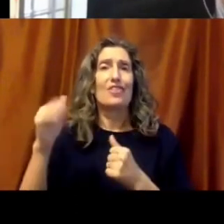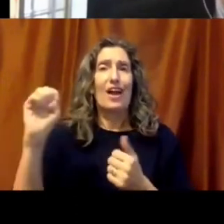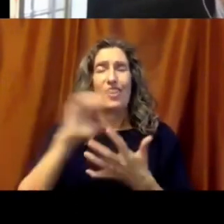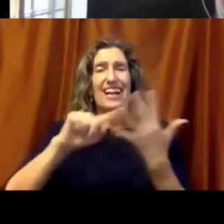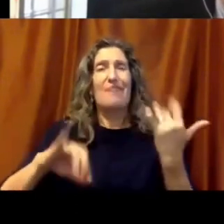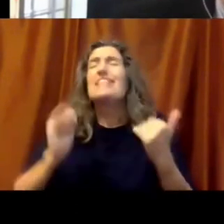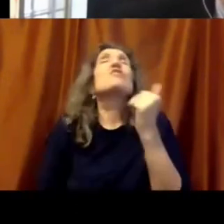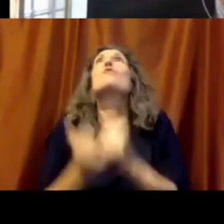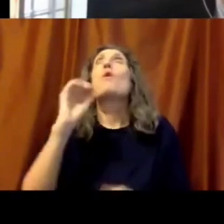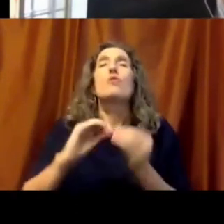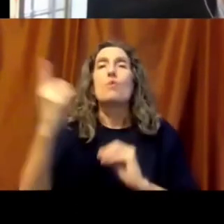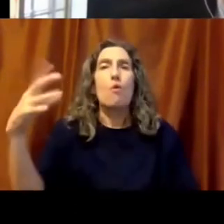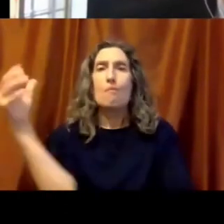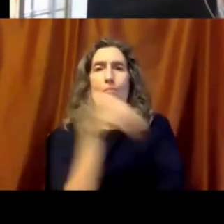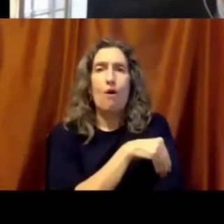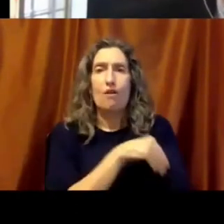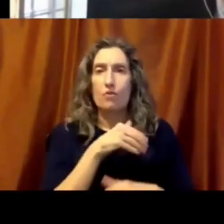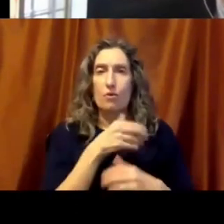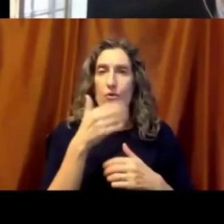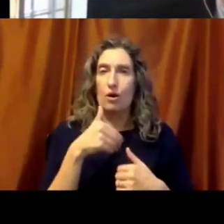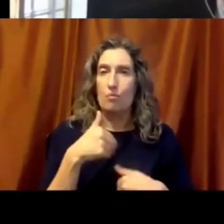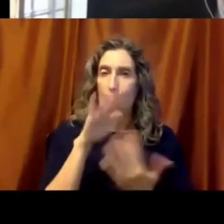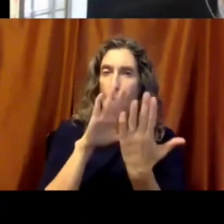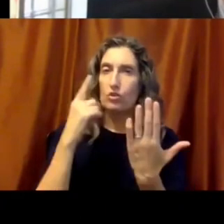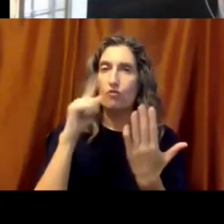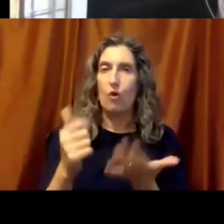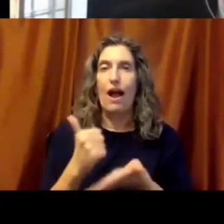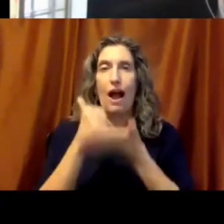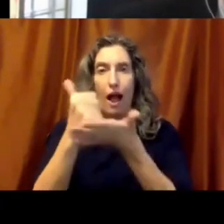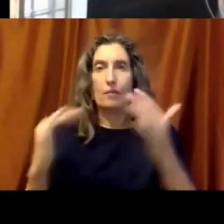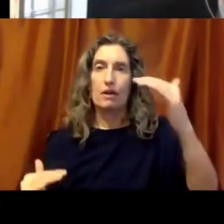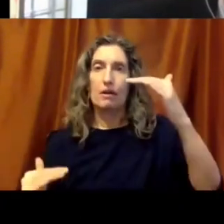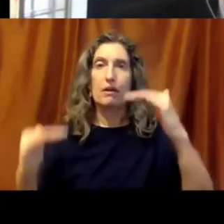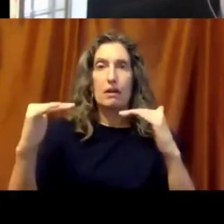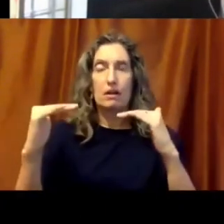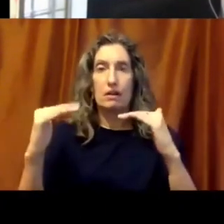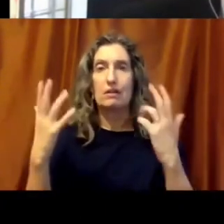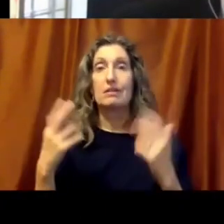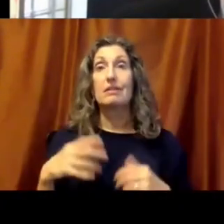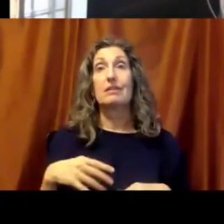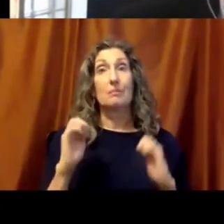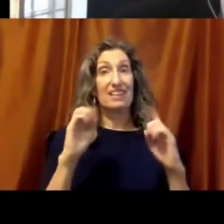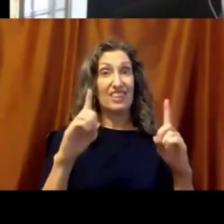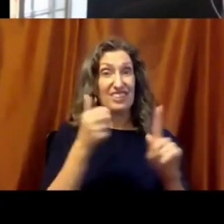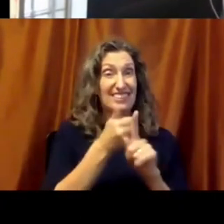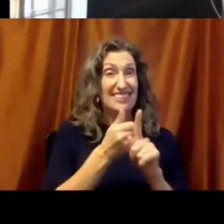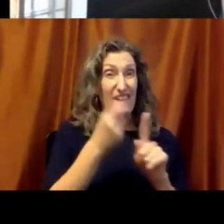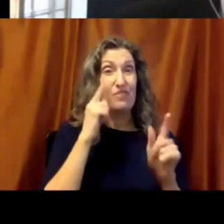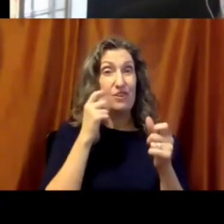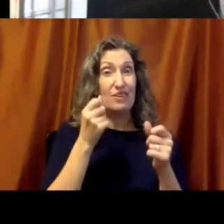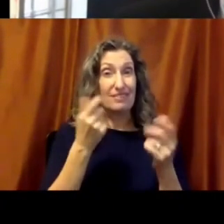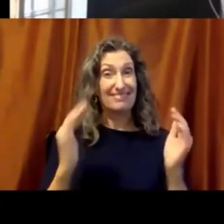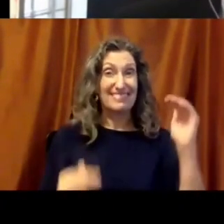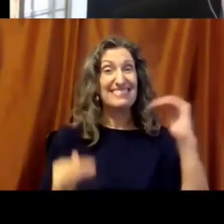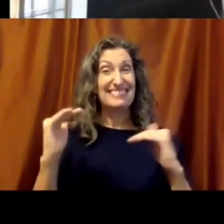we have to address many dimensions of disparities that we face in our society. But we recognize it by itself is not going to solve everything.